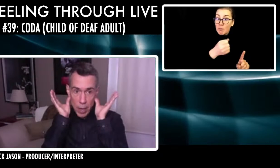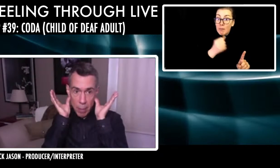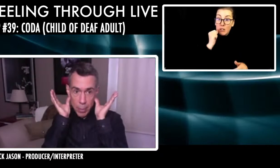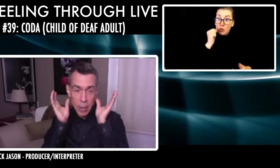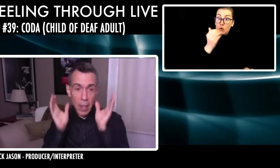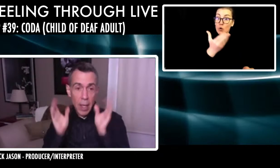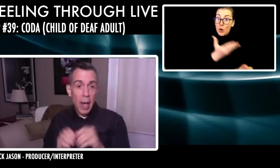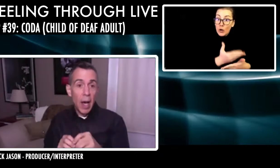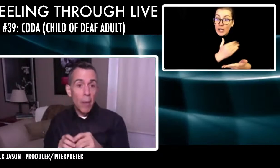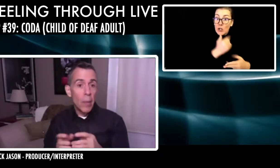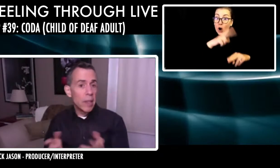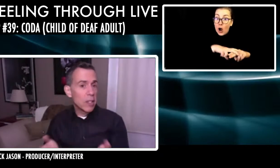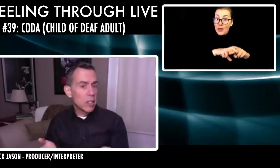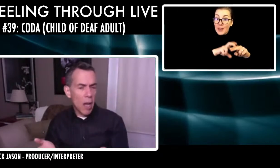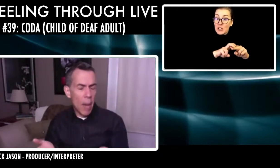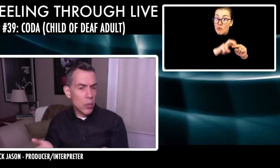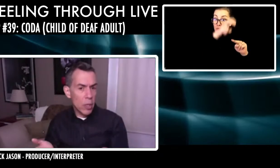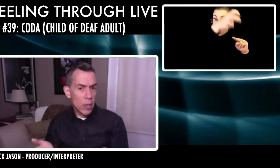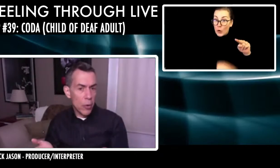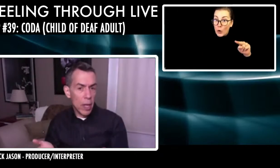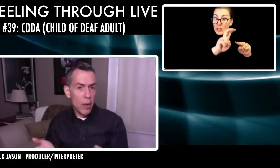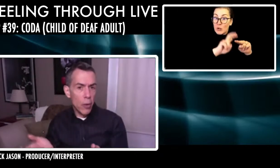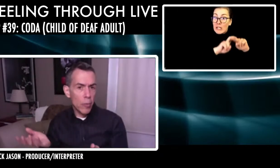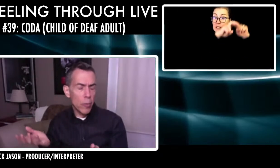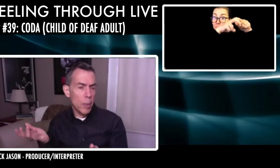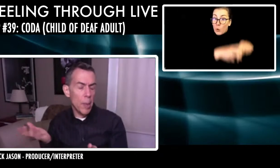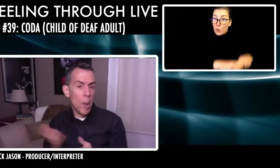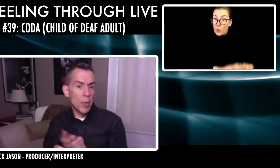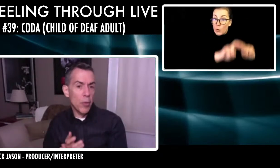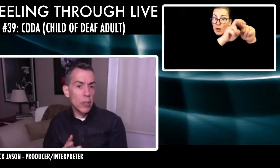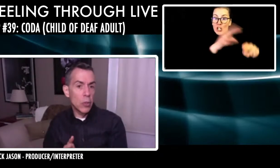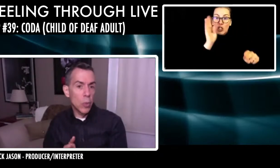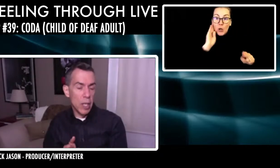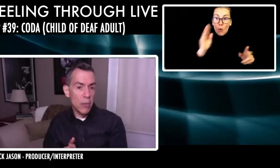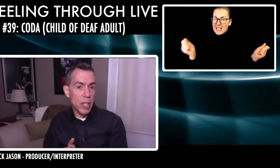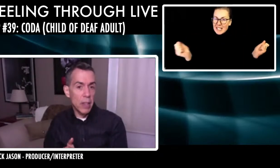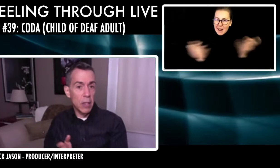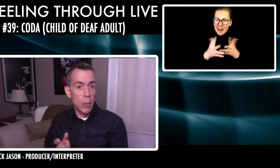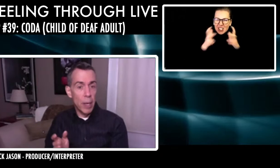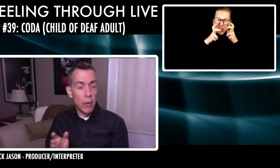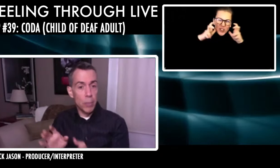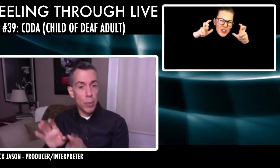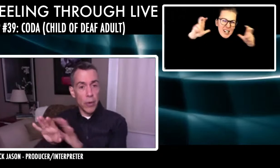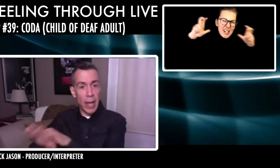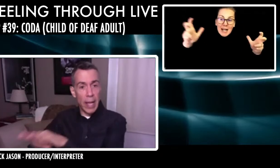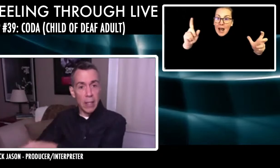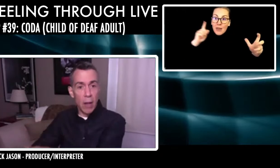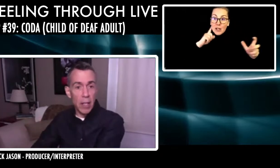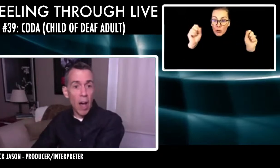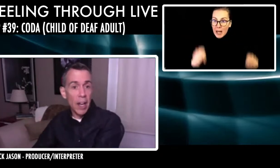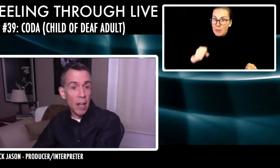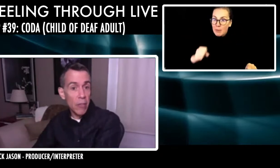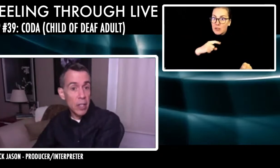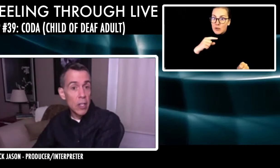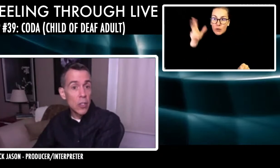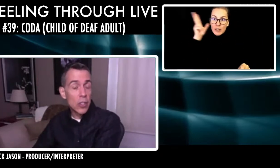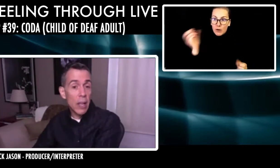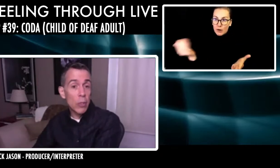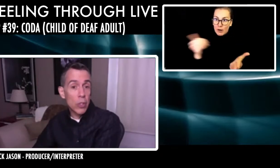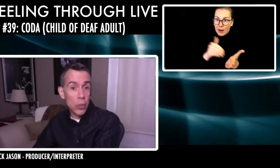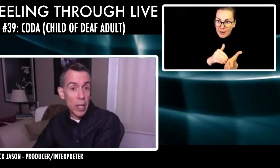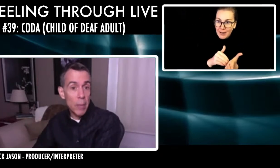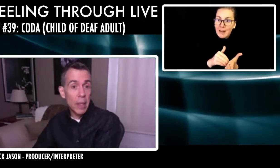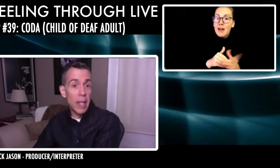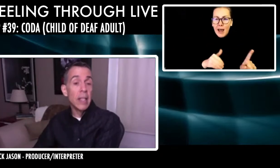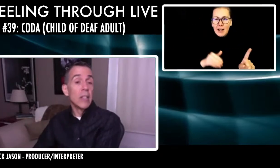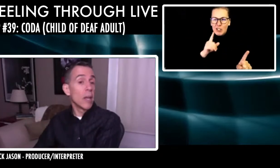would open up. Um, and this is a common story I've heard. I've heard some of my mom's friends who were deaf say that their parents put their hand on a hot oven so that